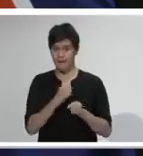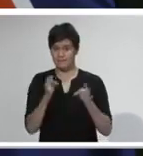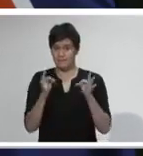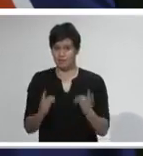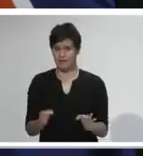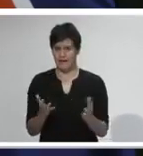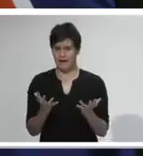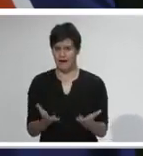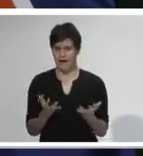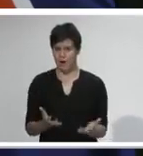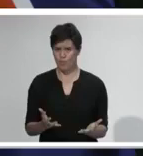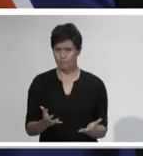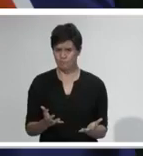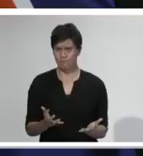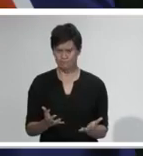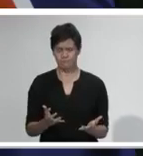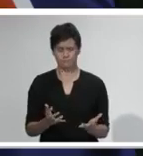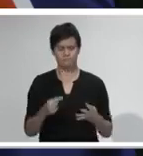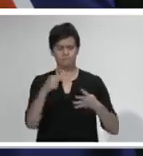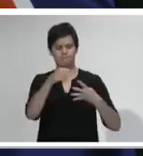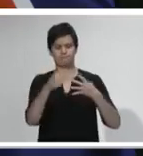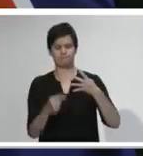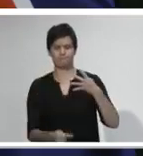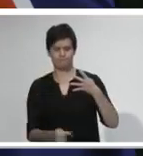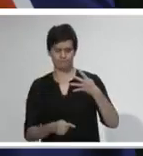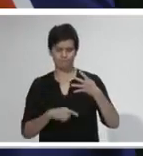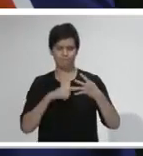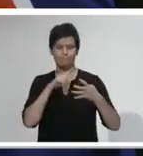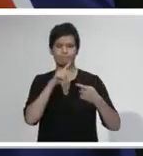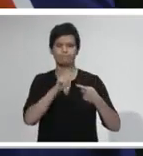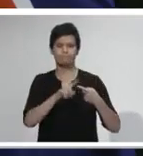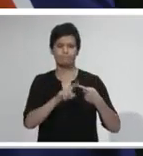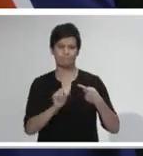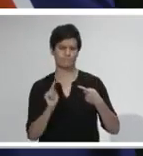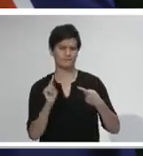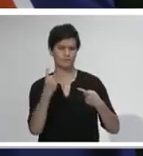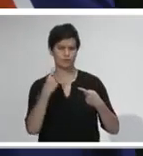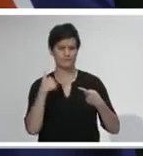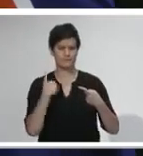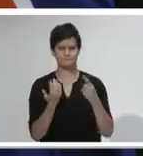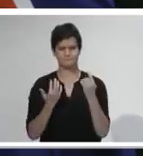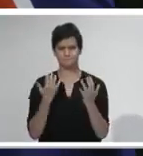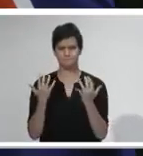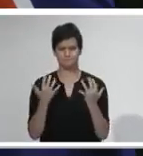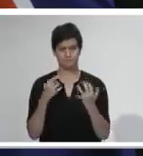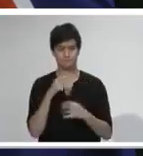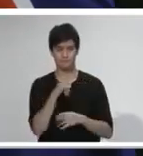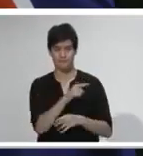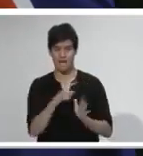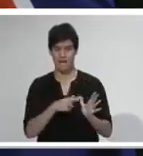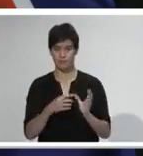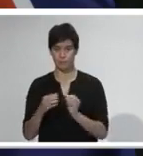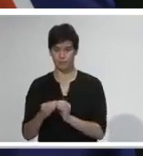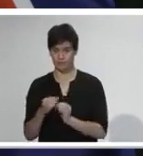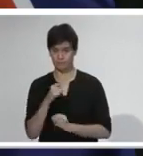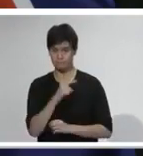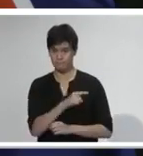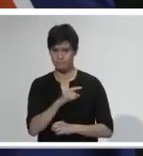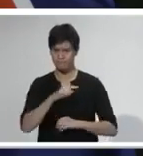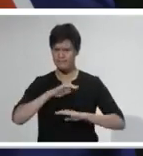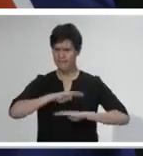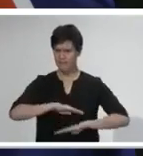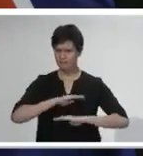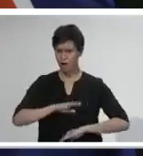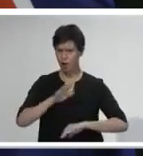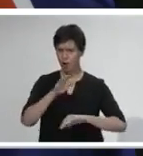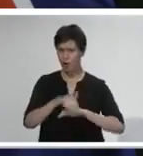discussed by Ministers some time ago. That criteria includes that the Director-General of Health is satisfied, or their level of satisfaction,